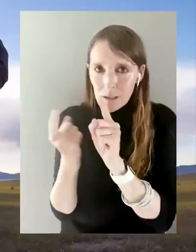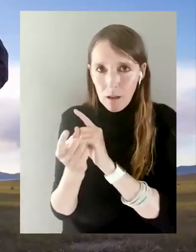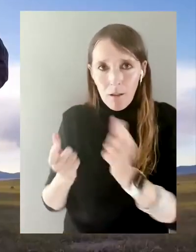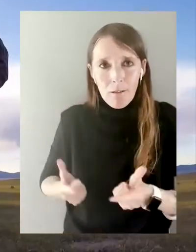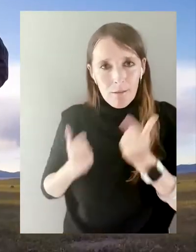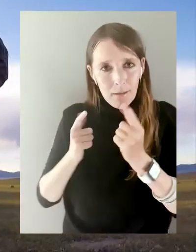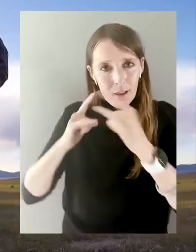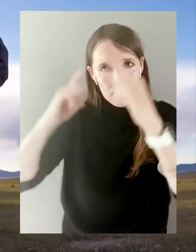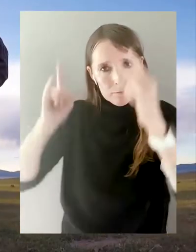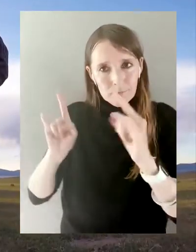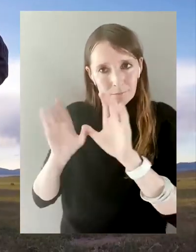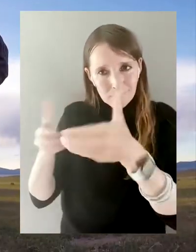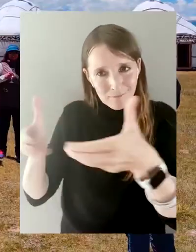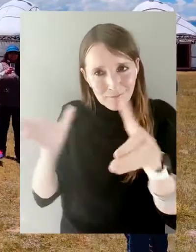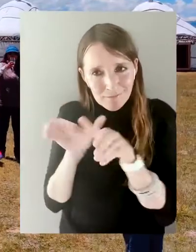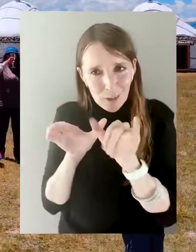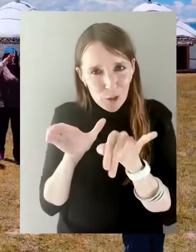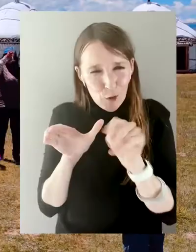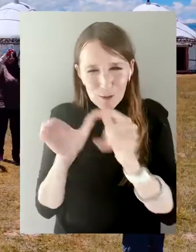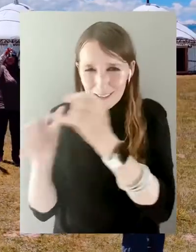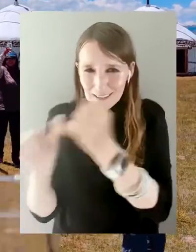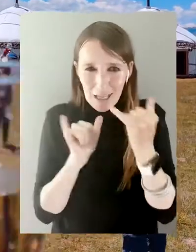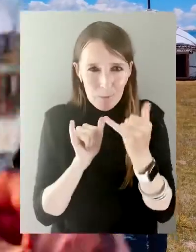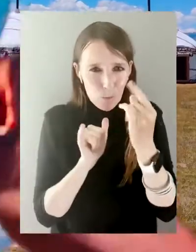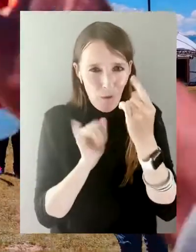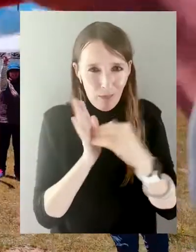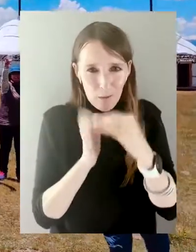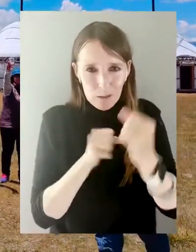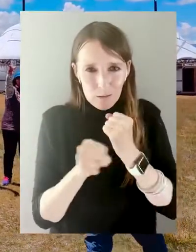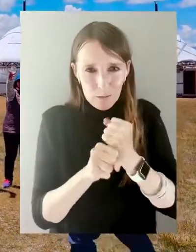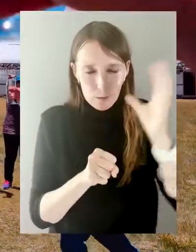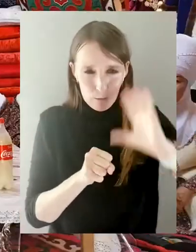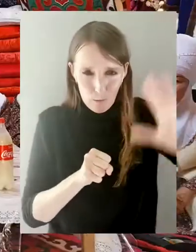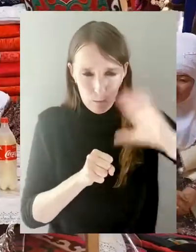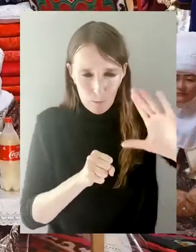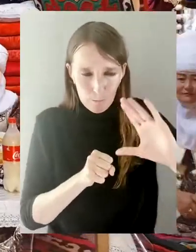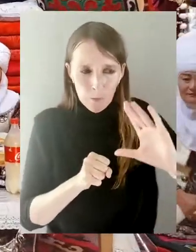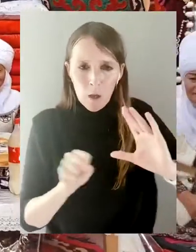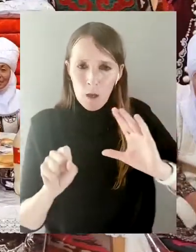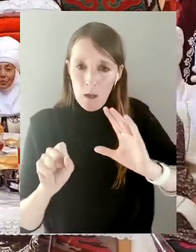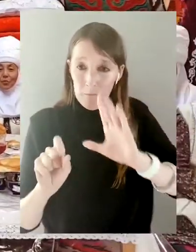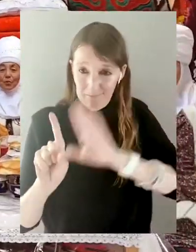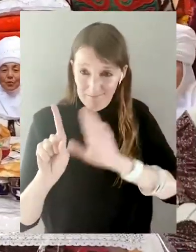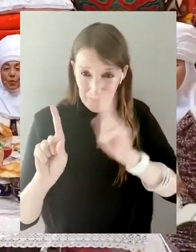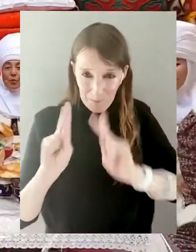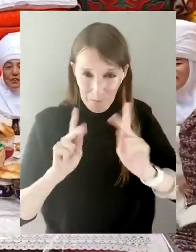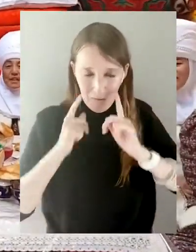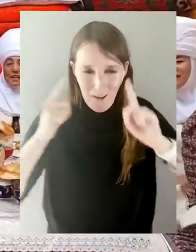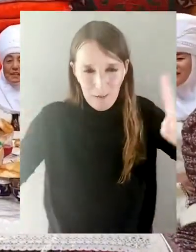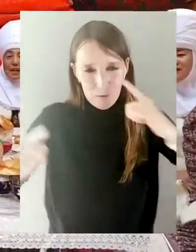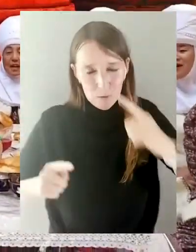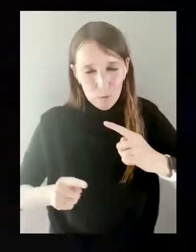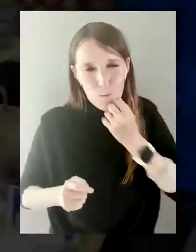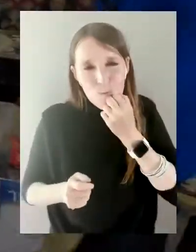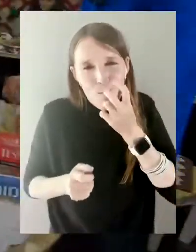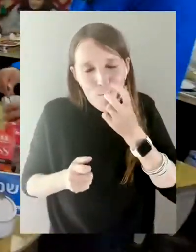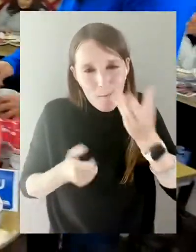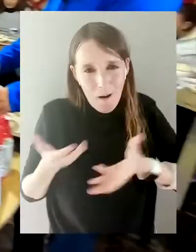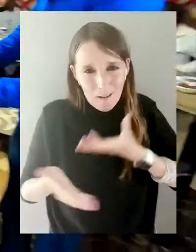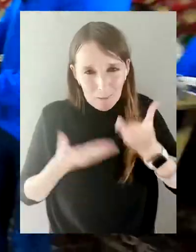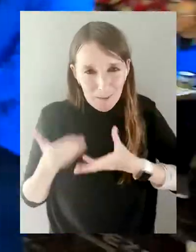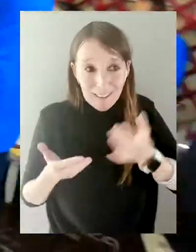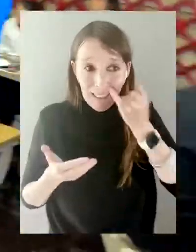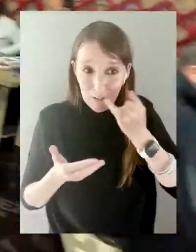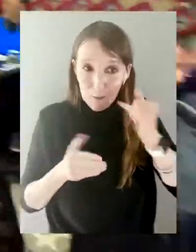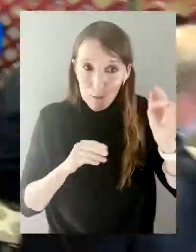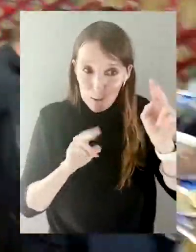there is a chance to meet them living in yours just like a thousand years ago. Kyrgyz are known for their hospitality, which you can